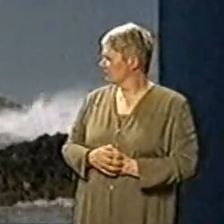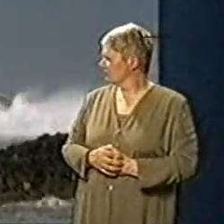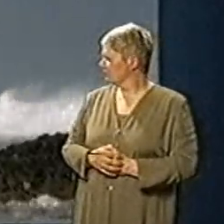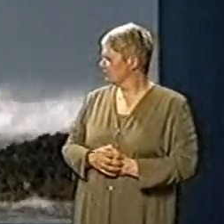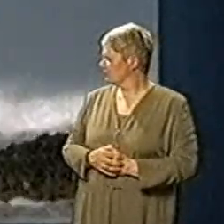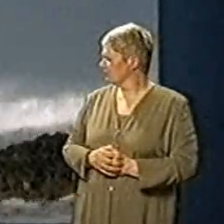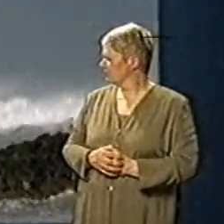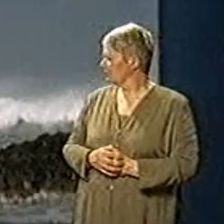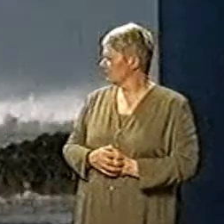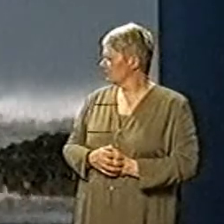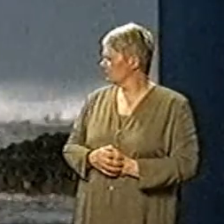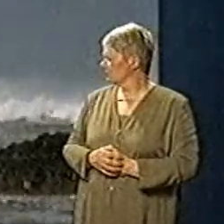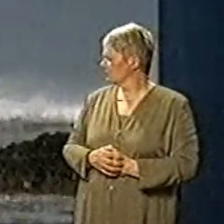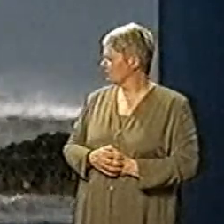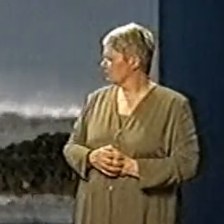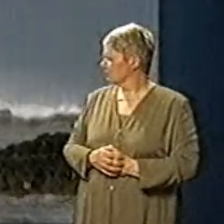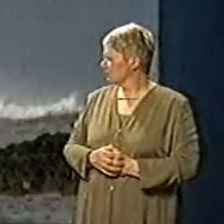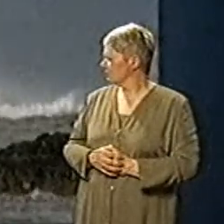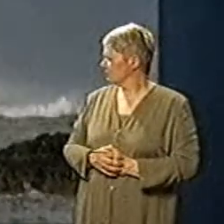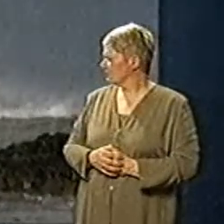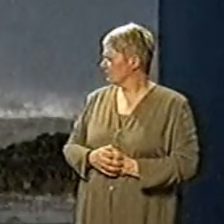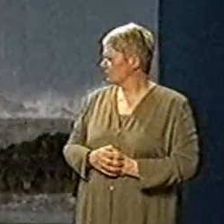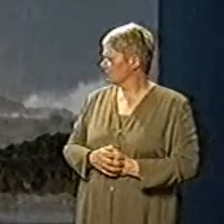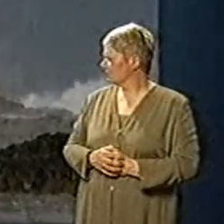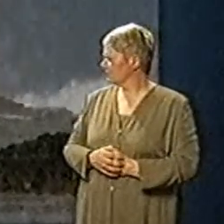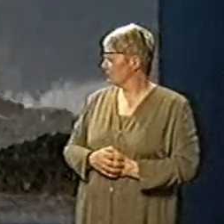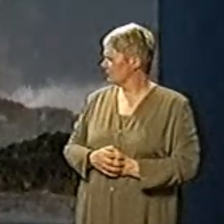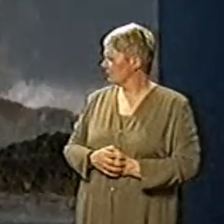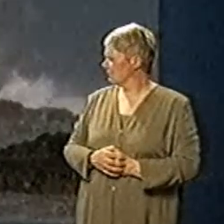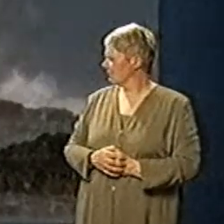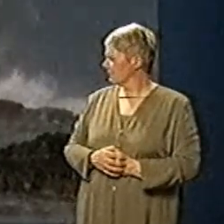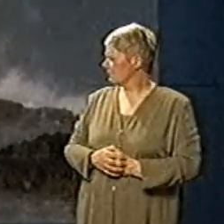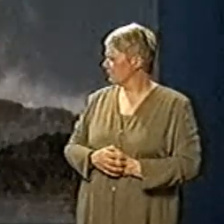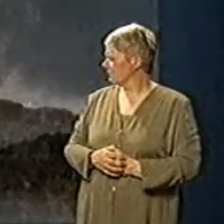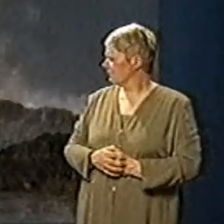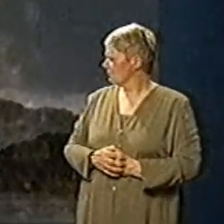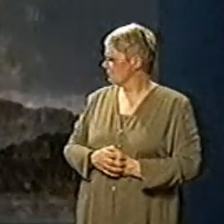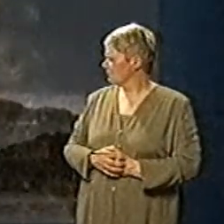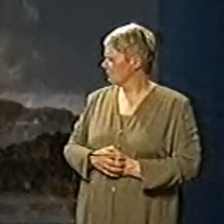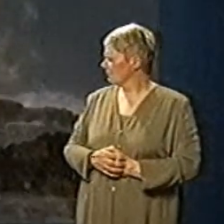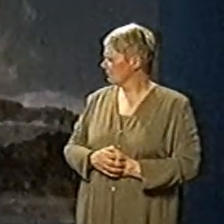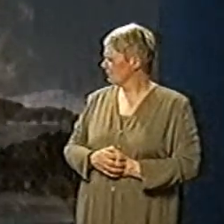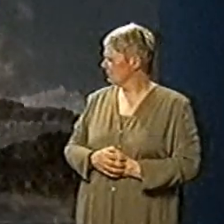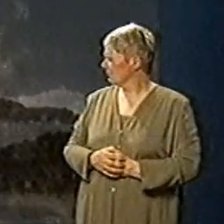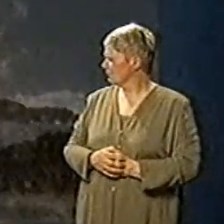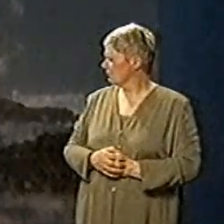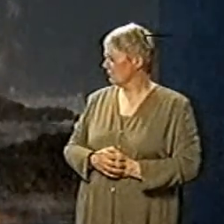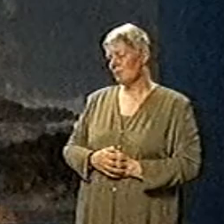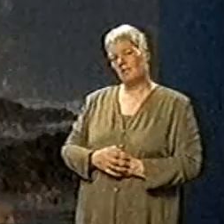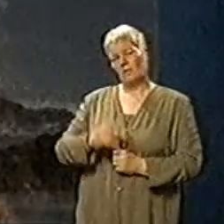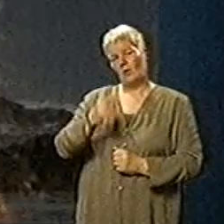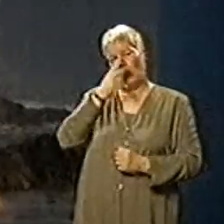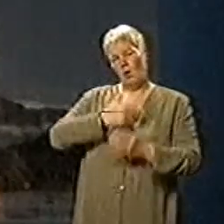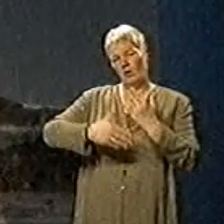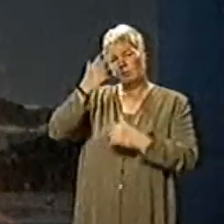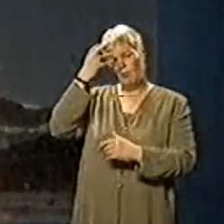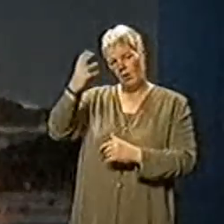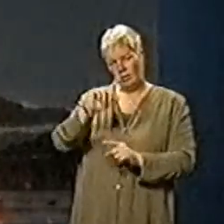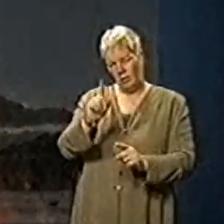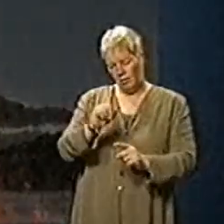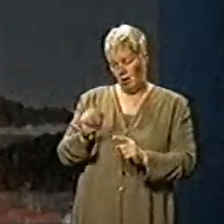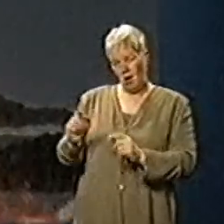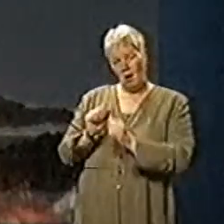But the old monarchy had one last desperate play to make. In March 1689,